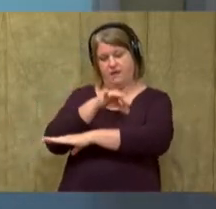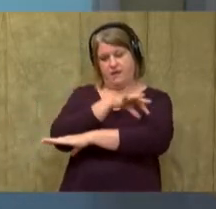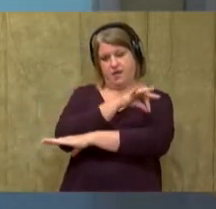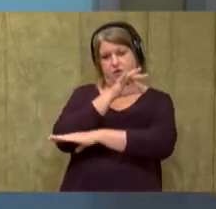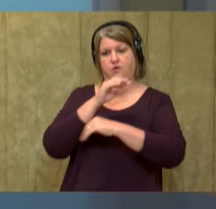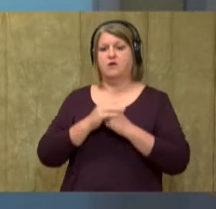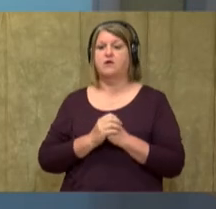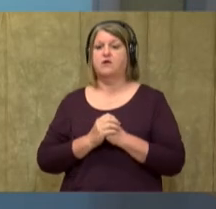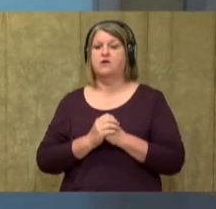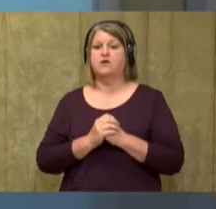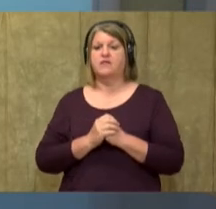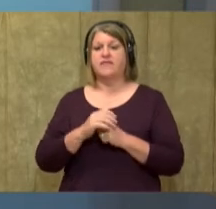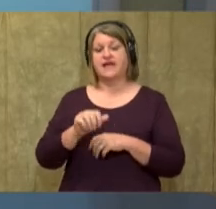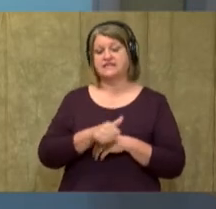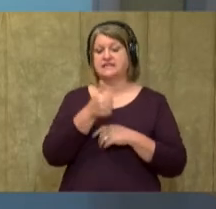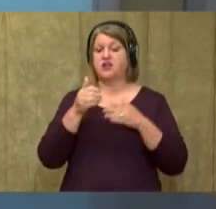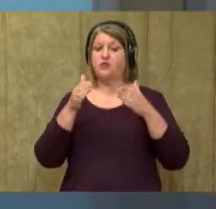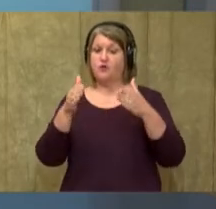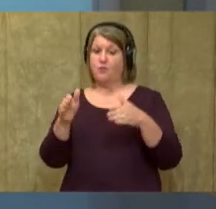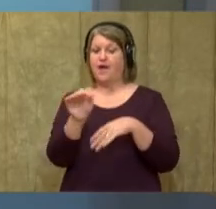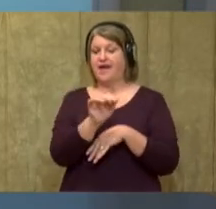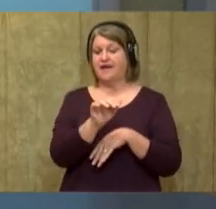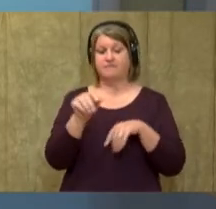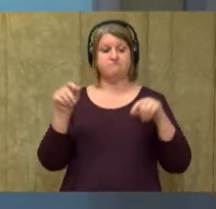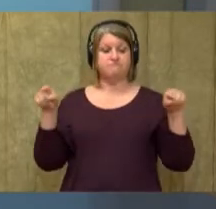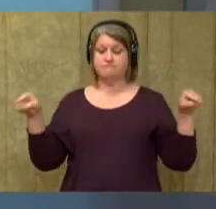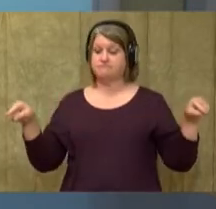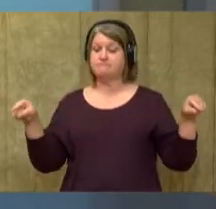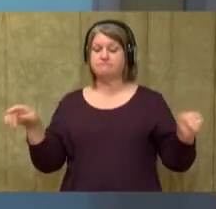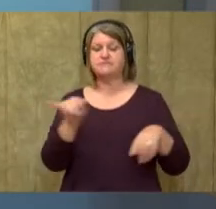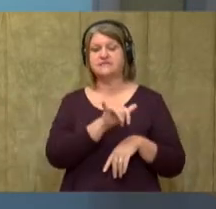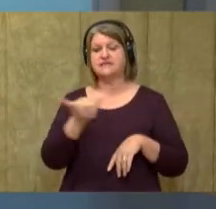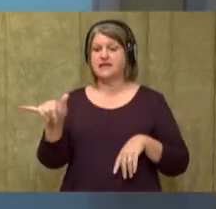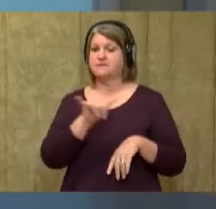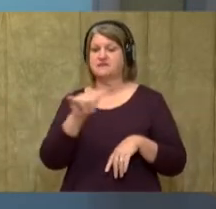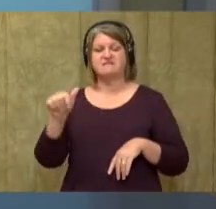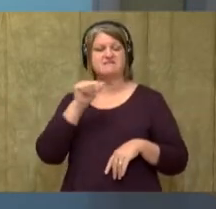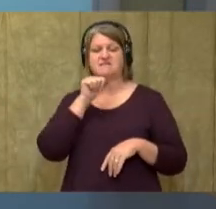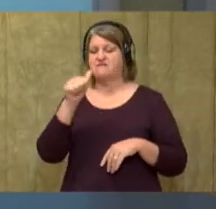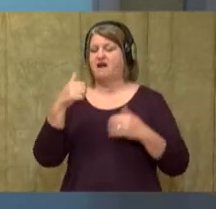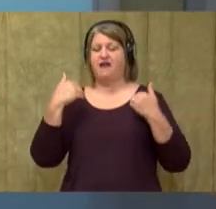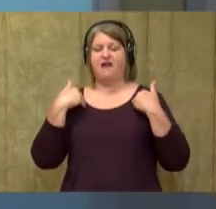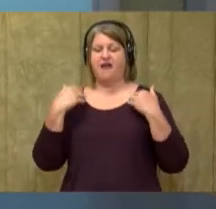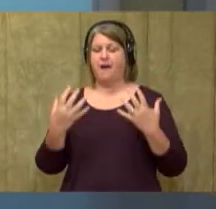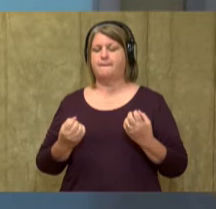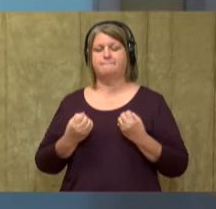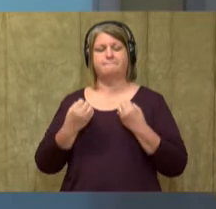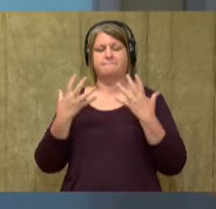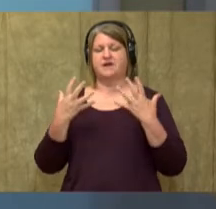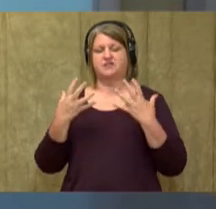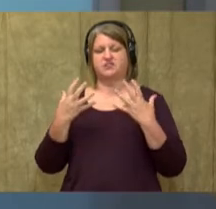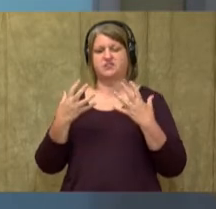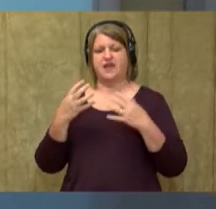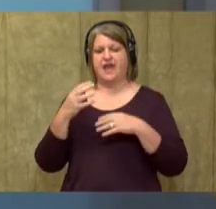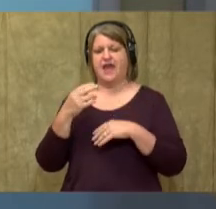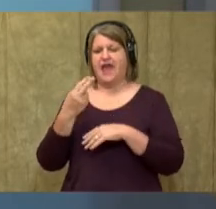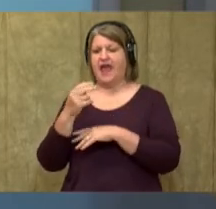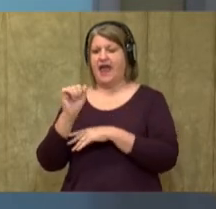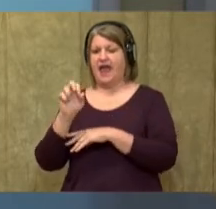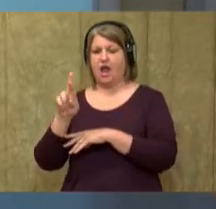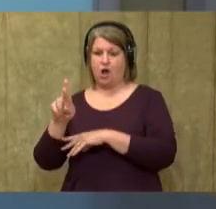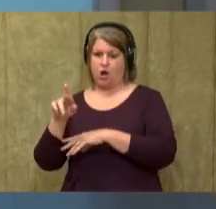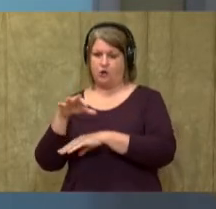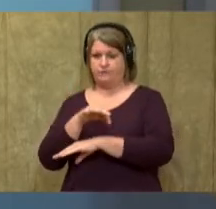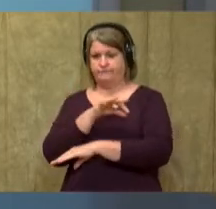bears and panda bears are the same. So, they don't have much hair. So, I'm going to put